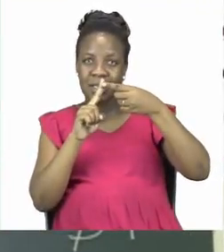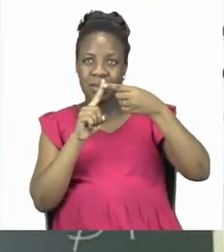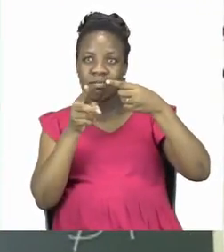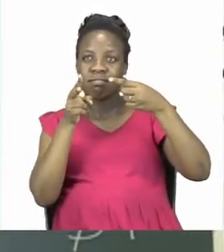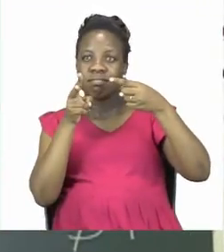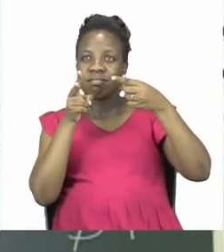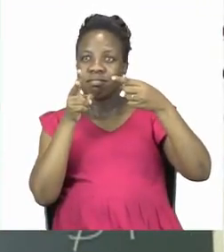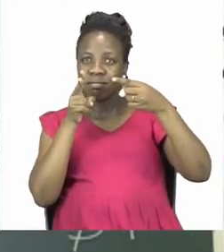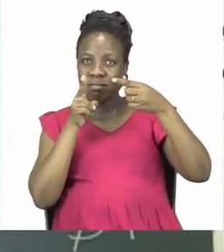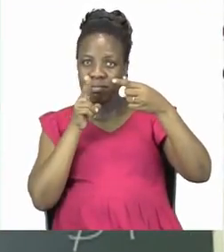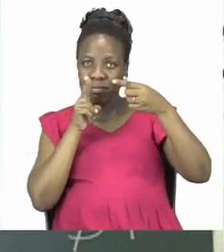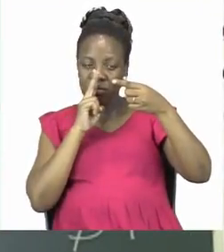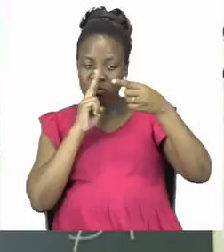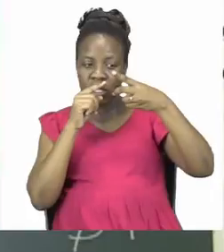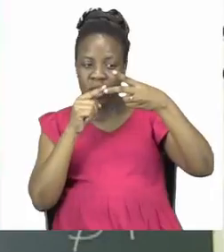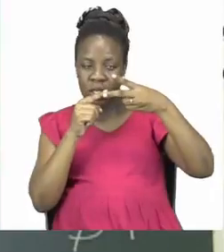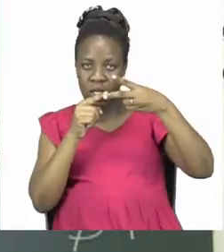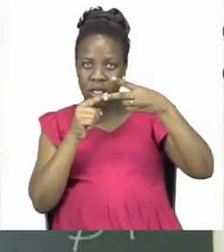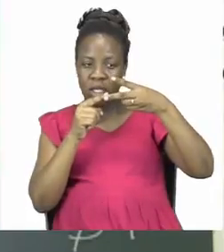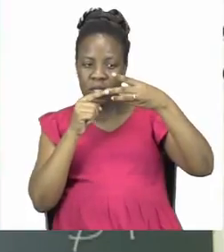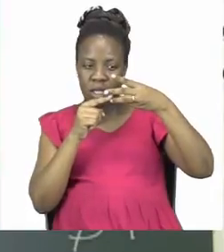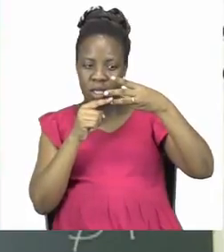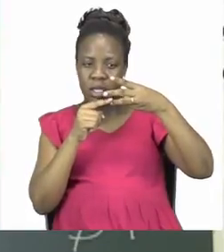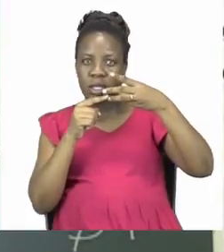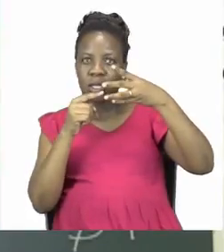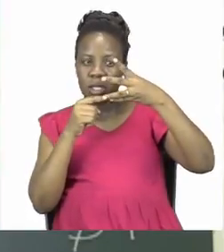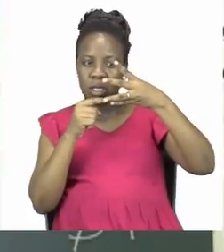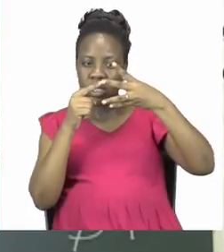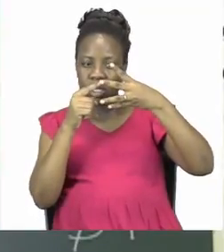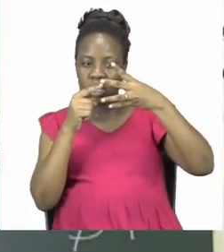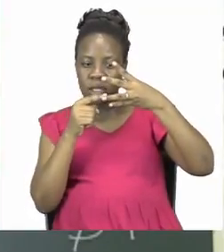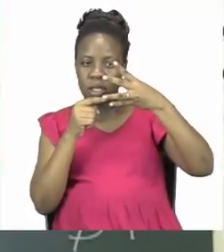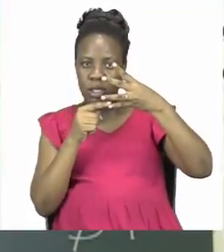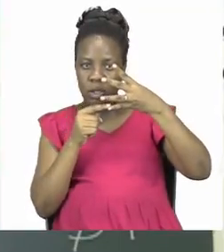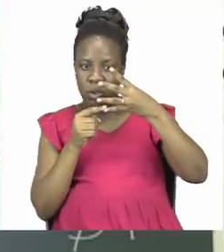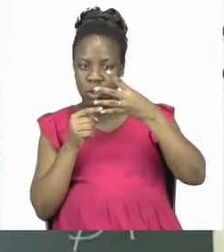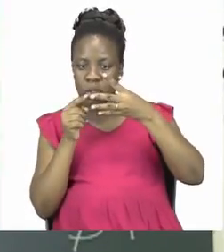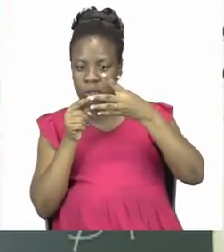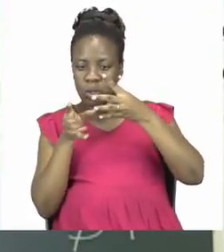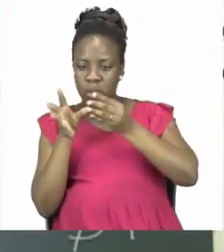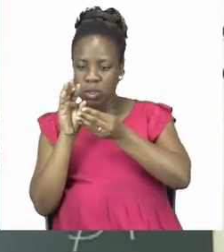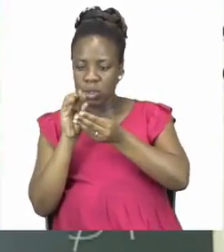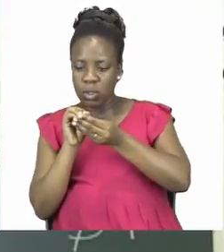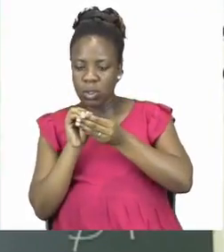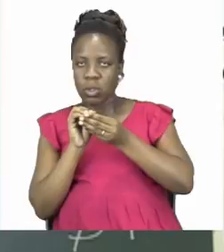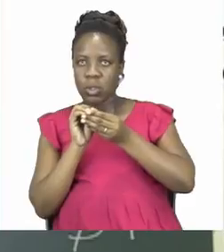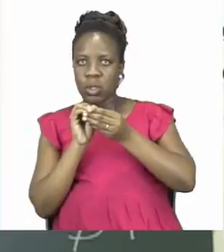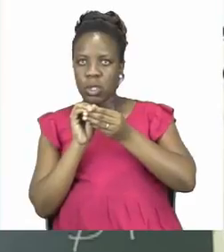If you add them all together then they must all be equal to